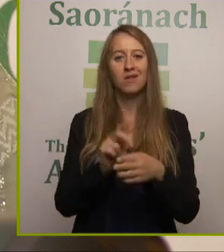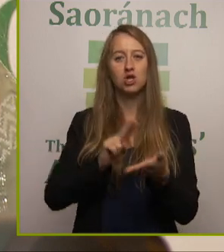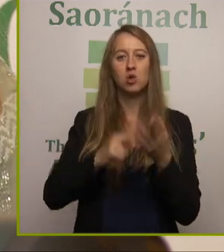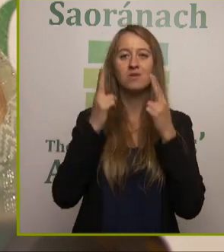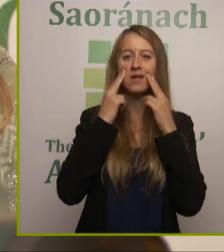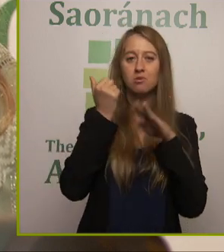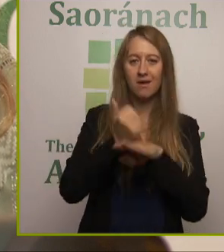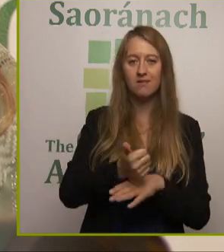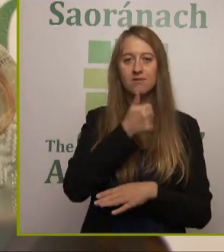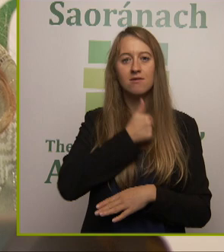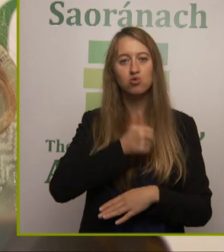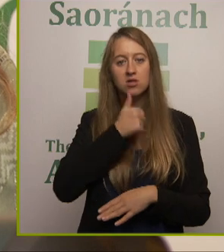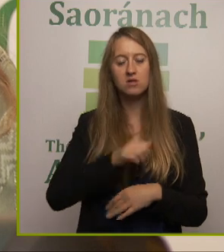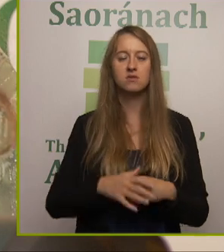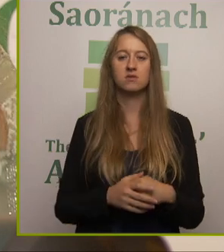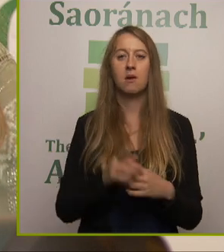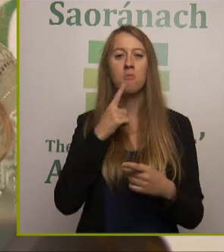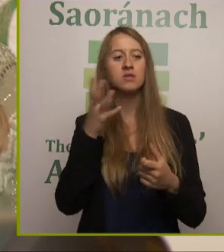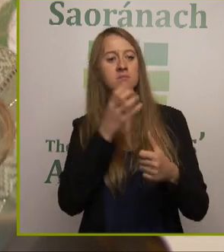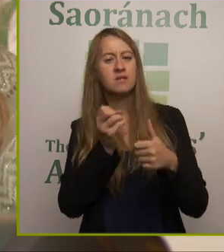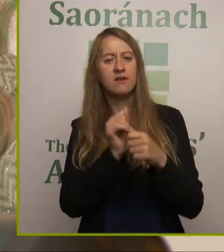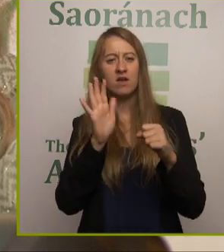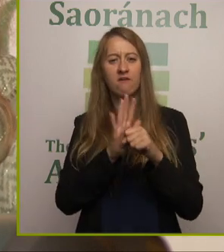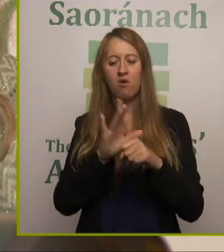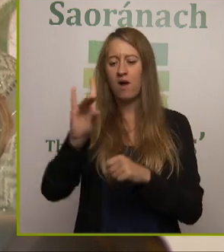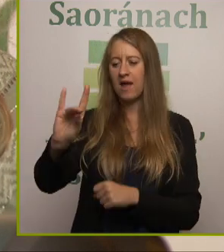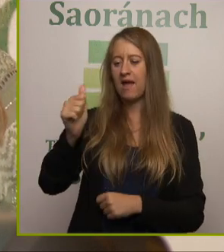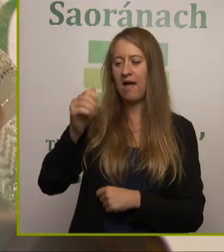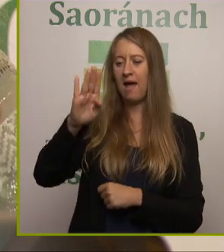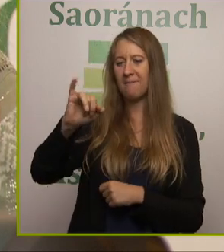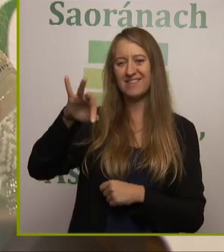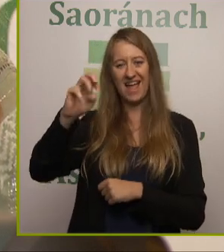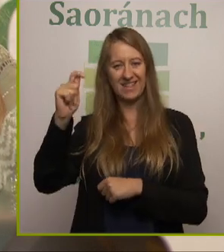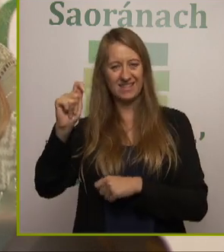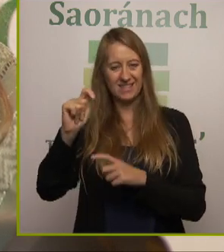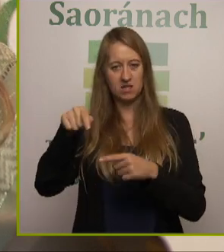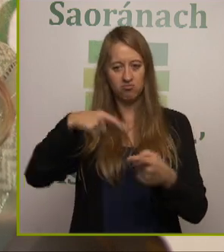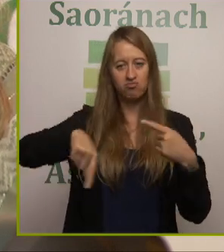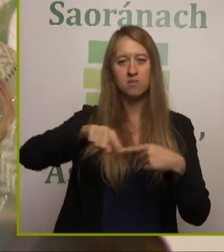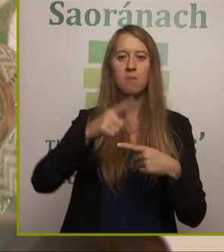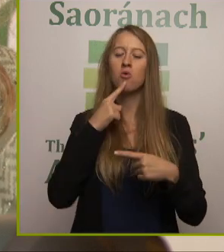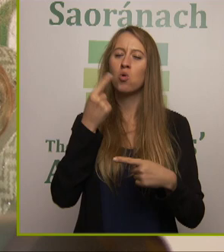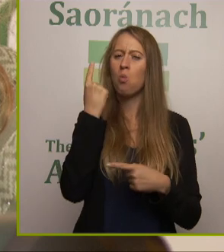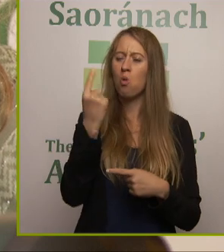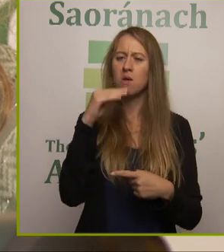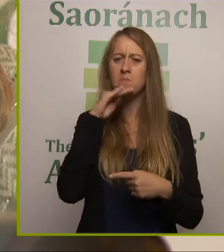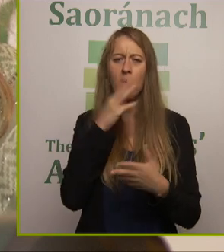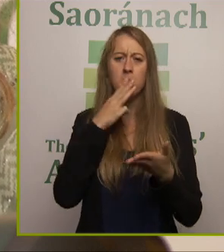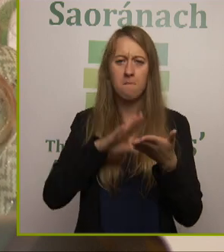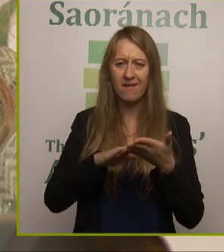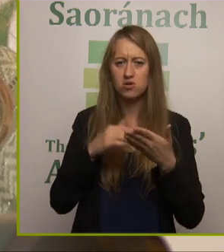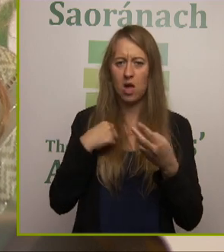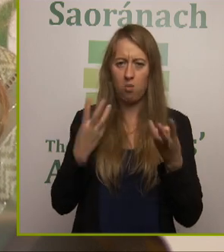and particularly for habitat restoration. And if there was one key message that I wanted to give today, it is about habitat restoration.